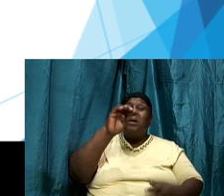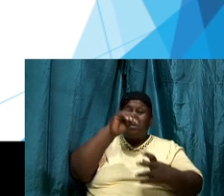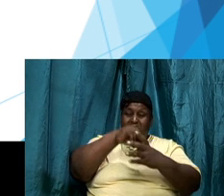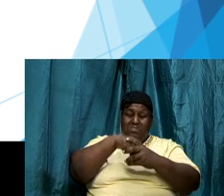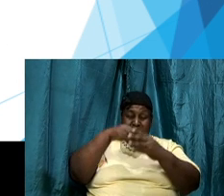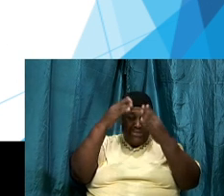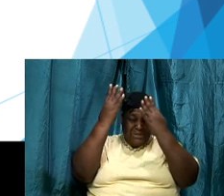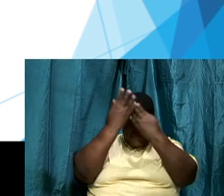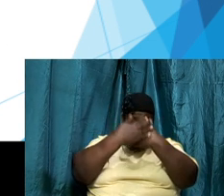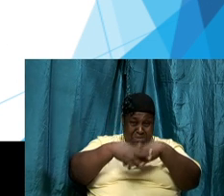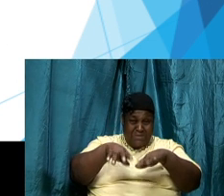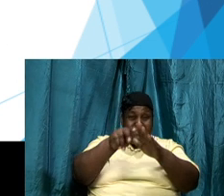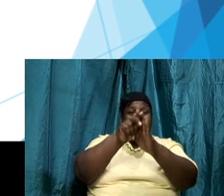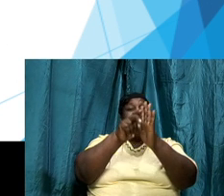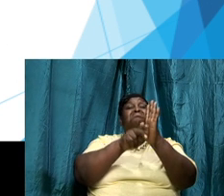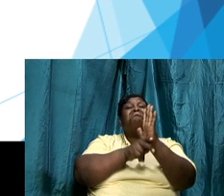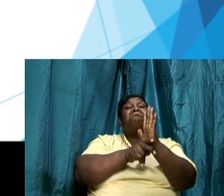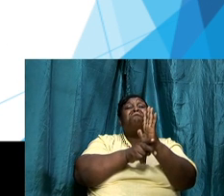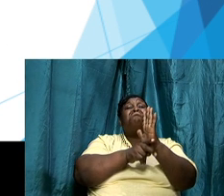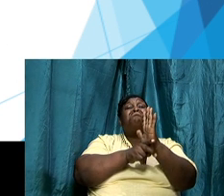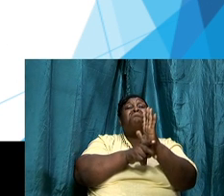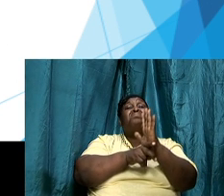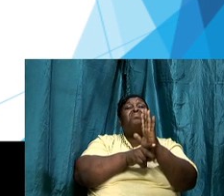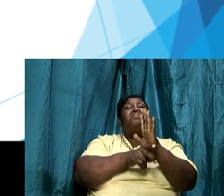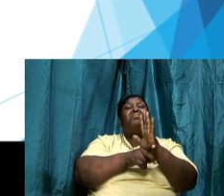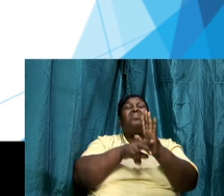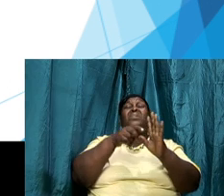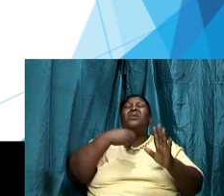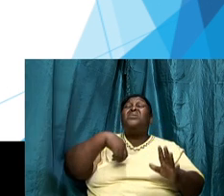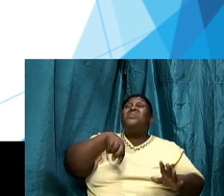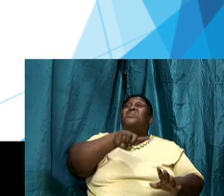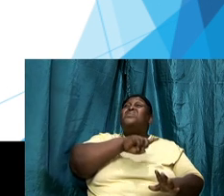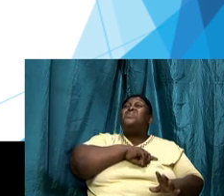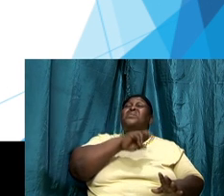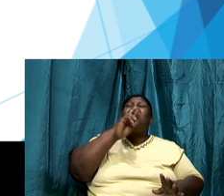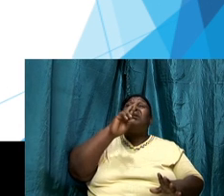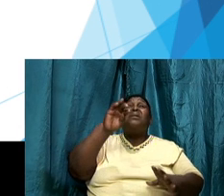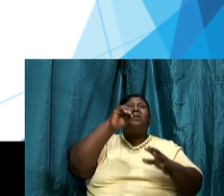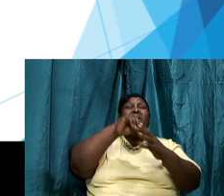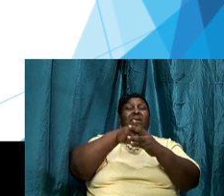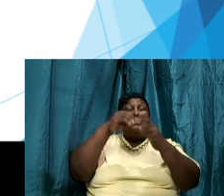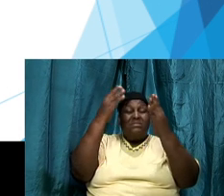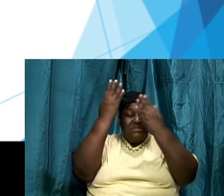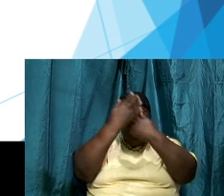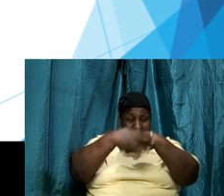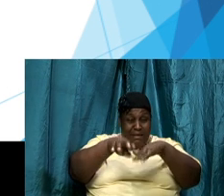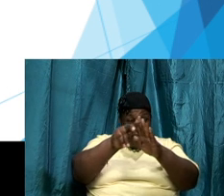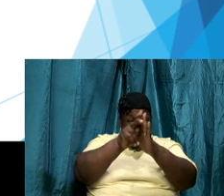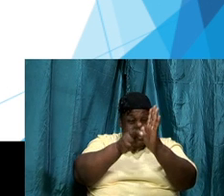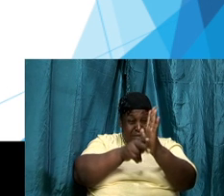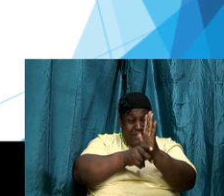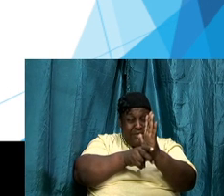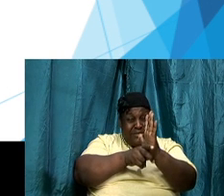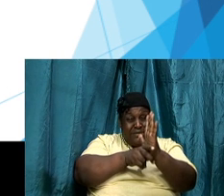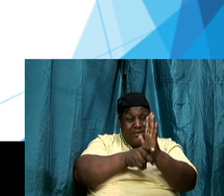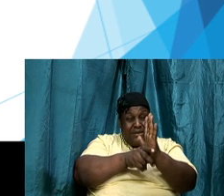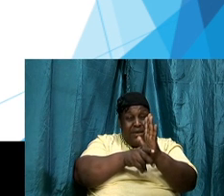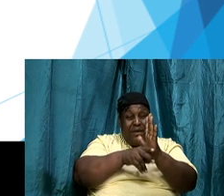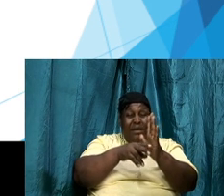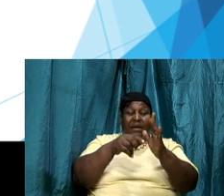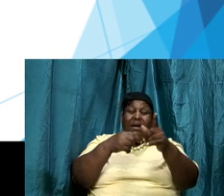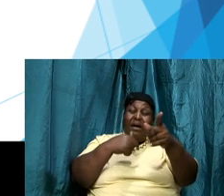we are in darkness I would want to